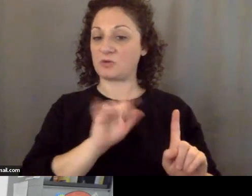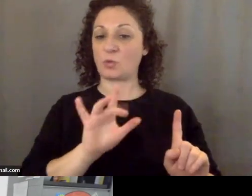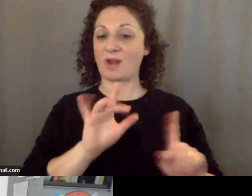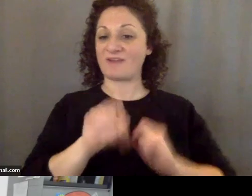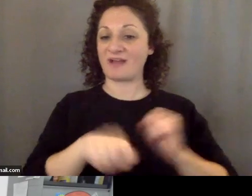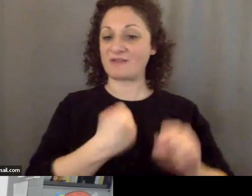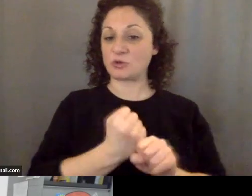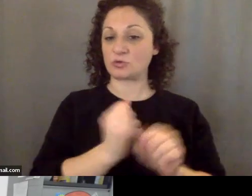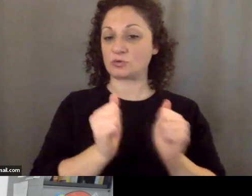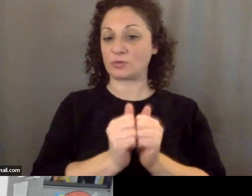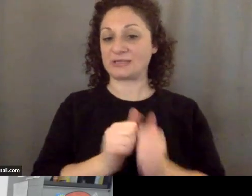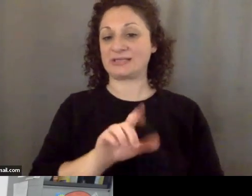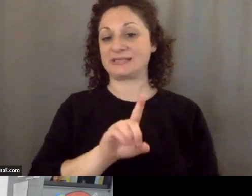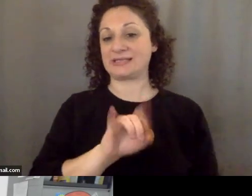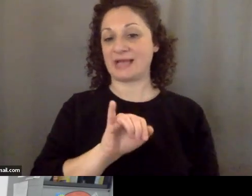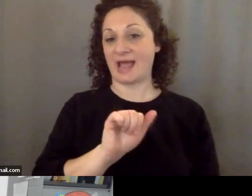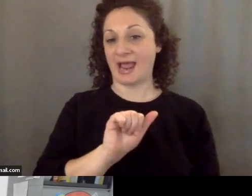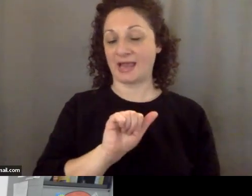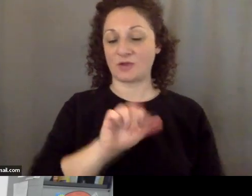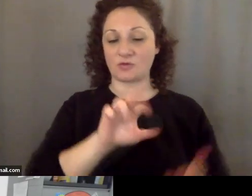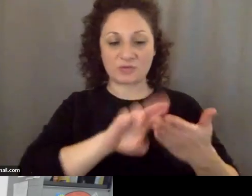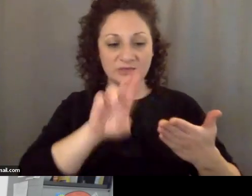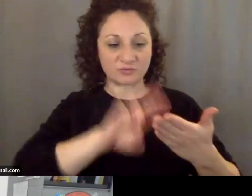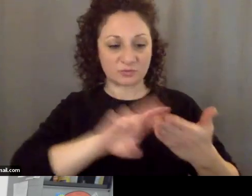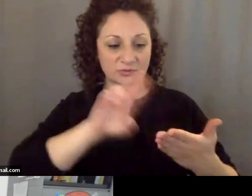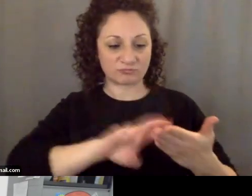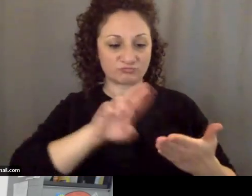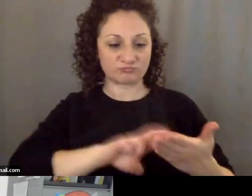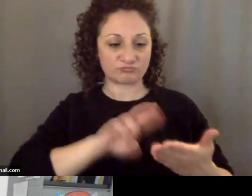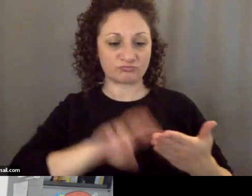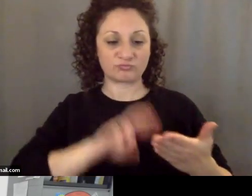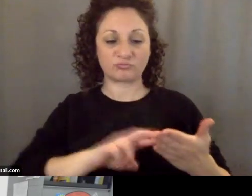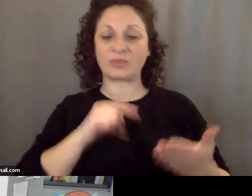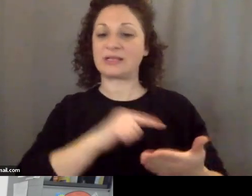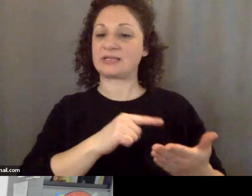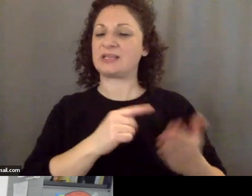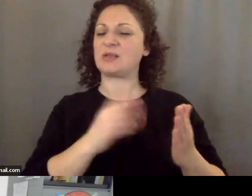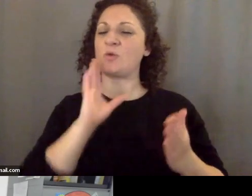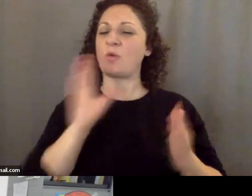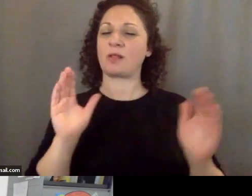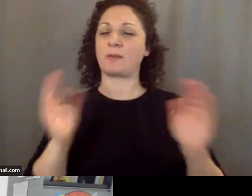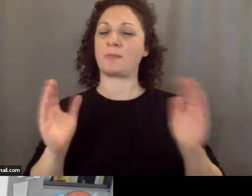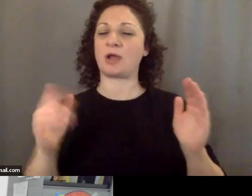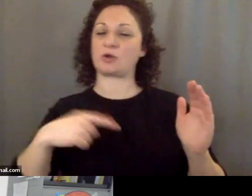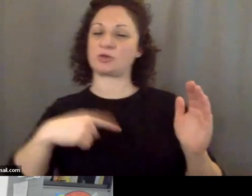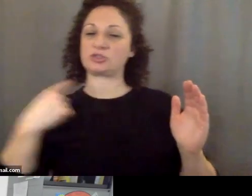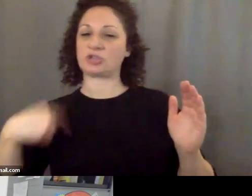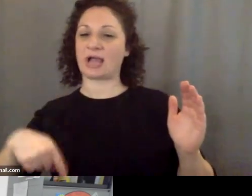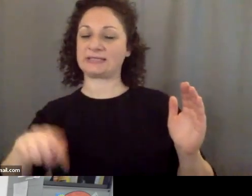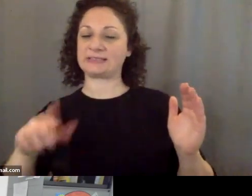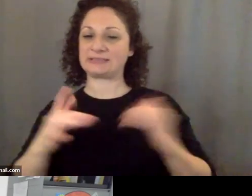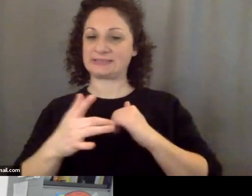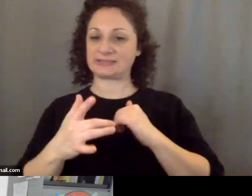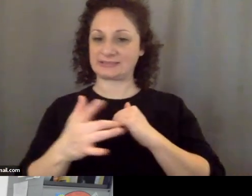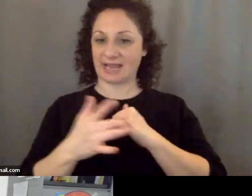DIA researching this and he often compares the Chinese technique to the thousand grains